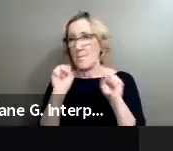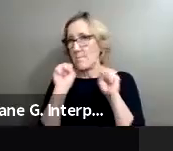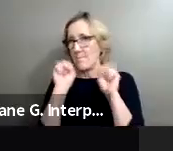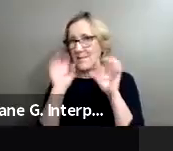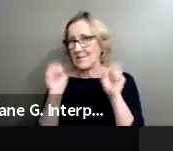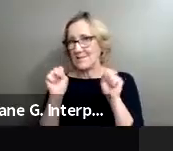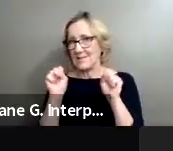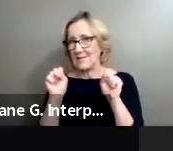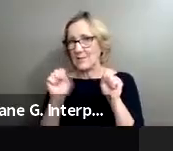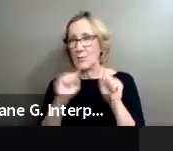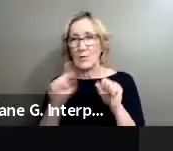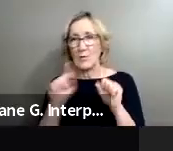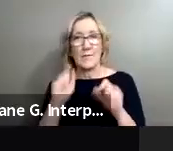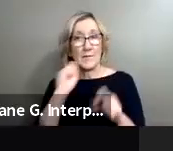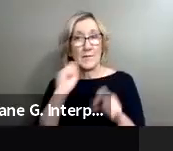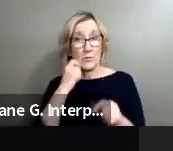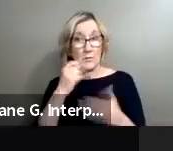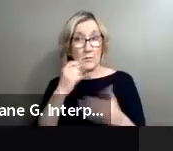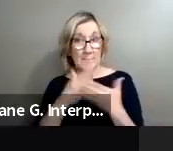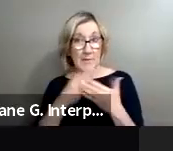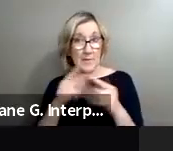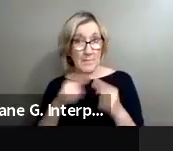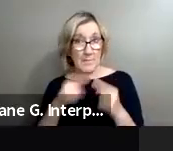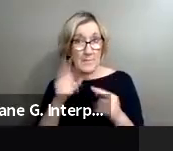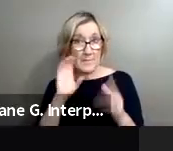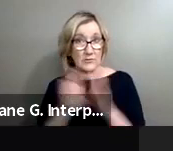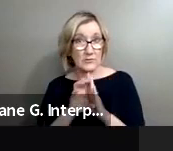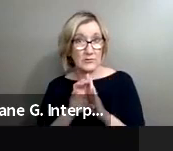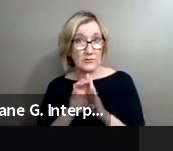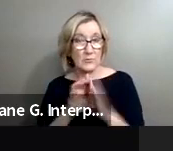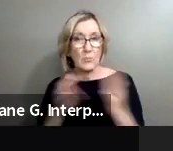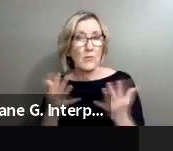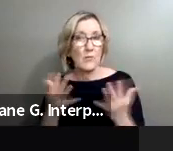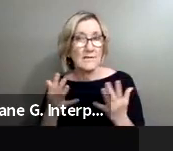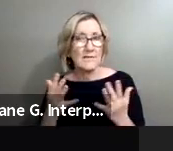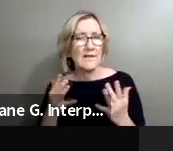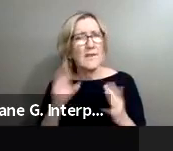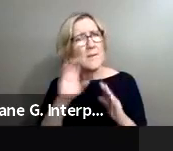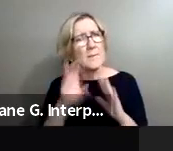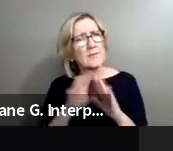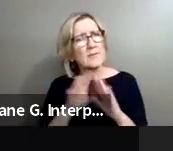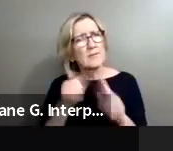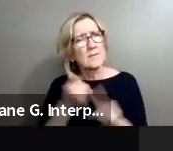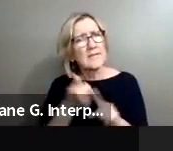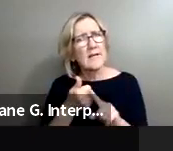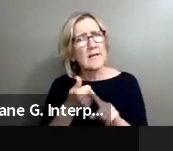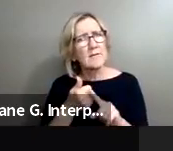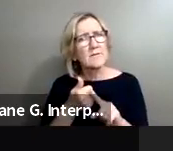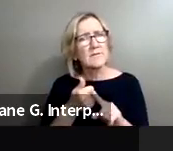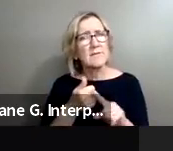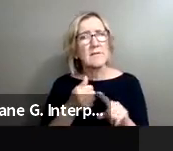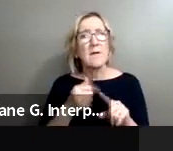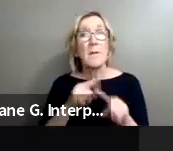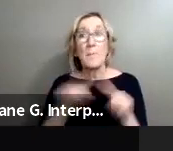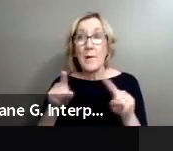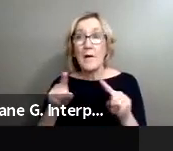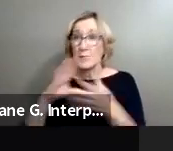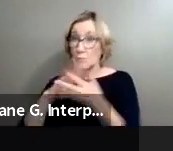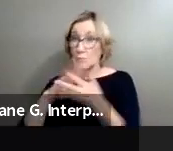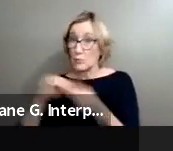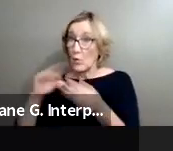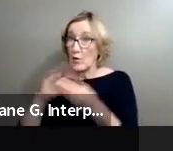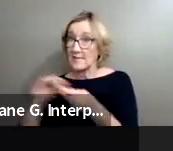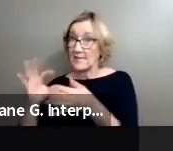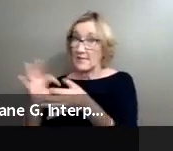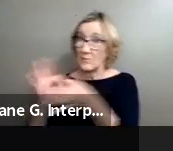really, one of the coolest parts about pictures are the pictures themselves, but also the stories that go alongside the pictures. So,